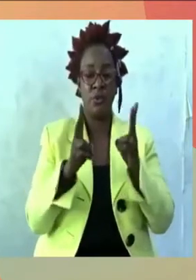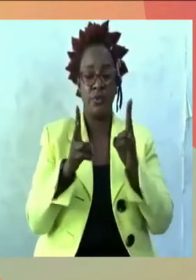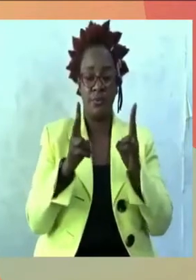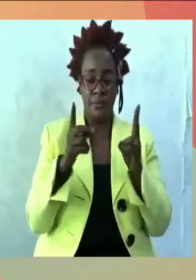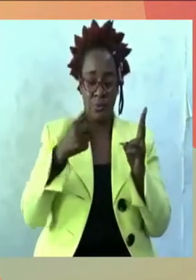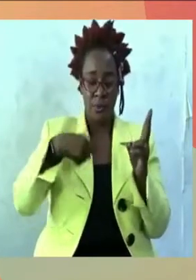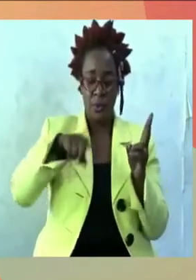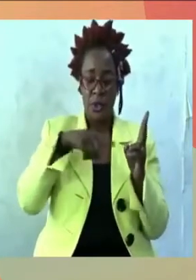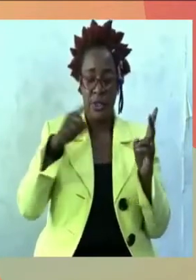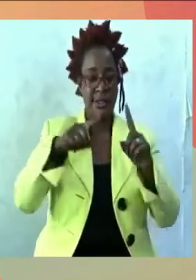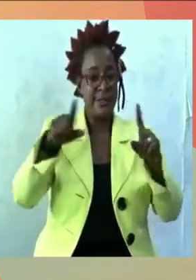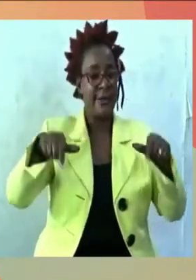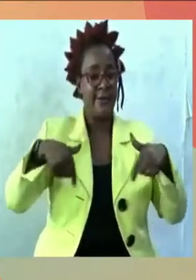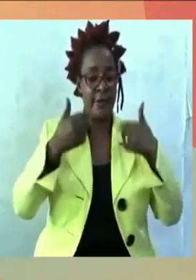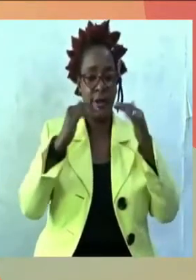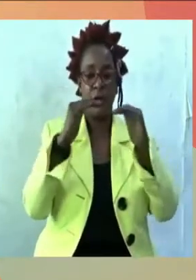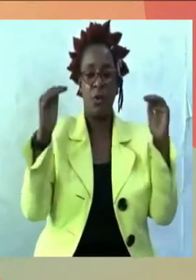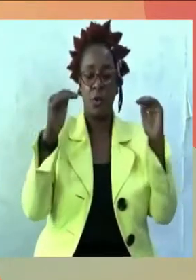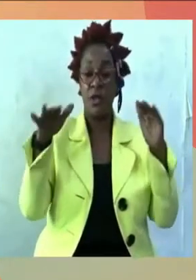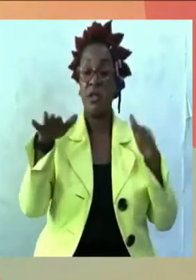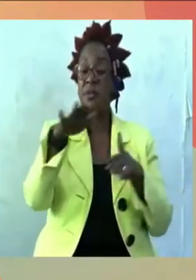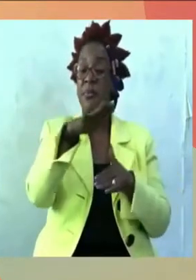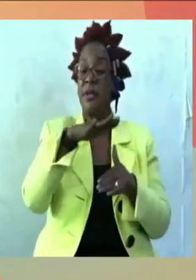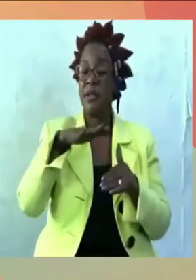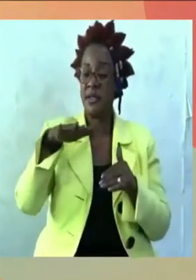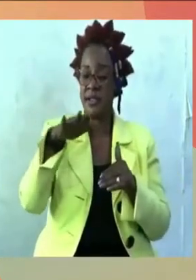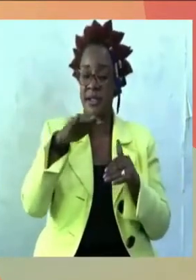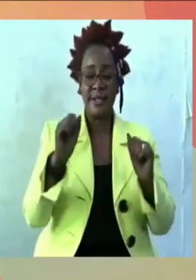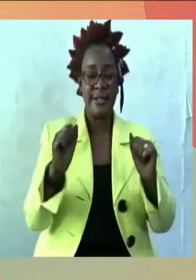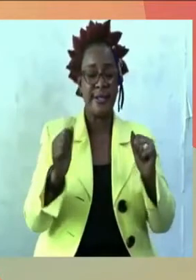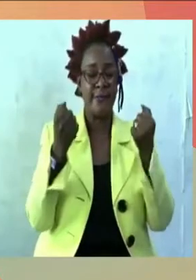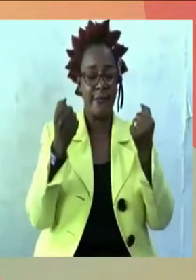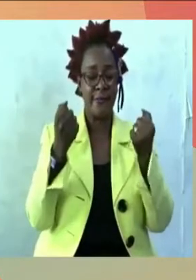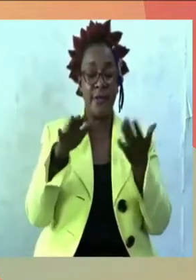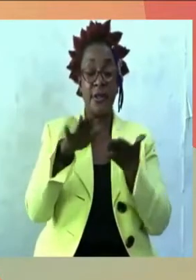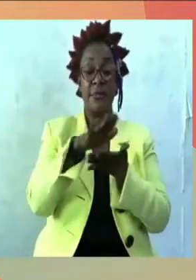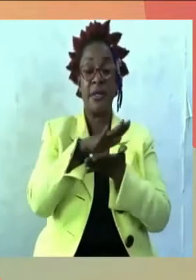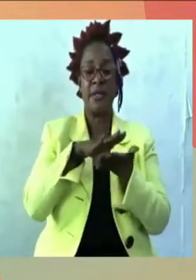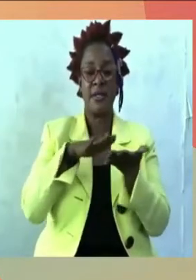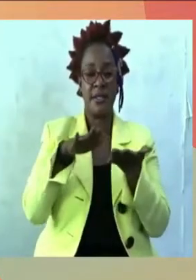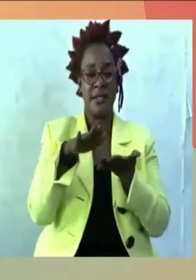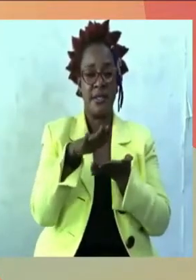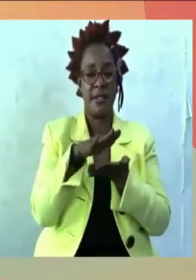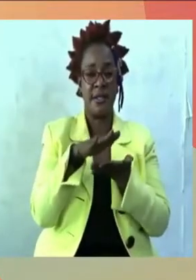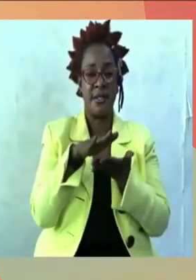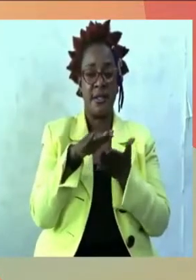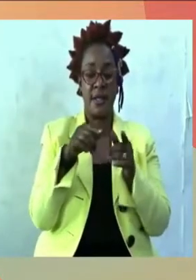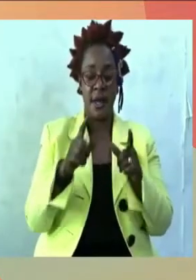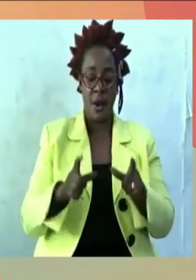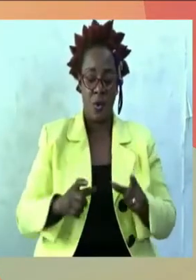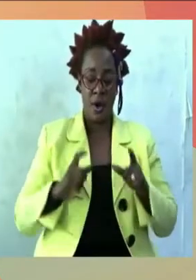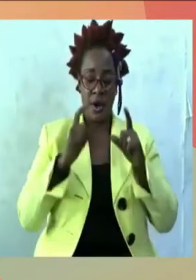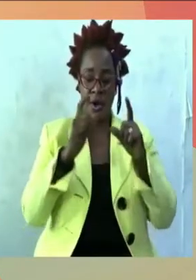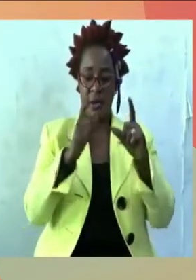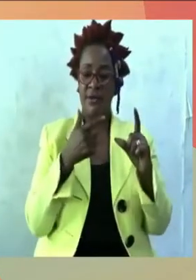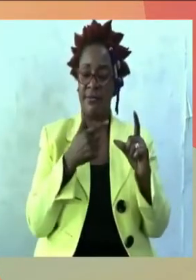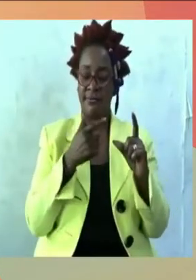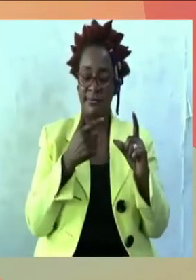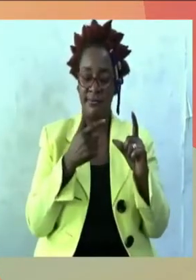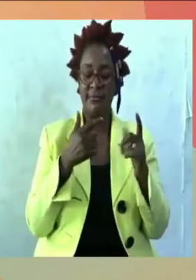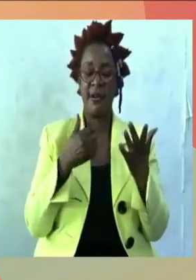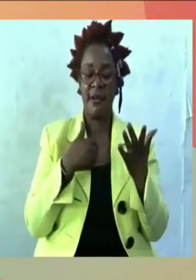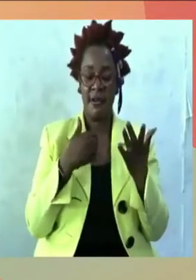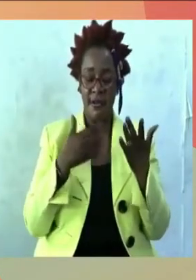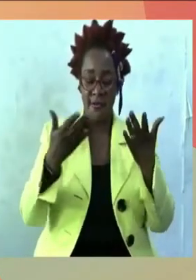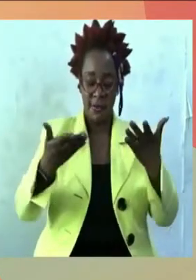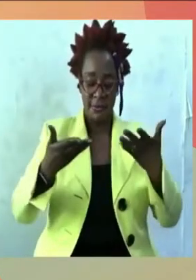space. We deserve a safe space. This award, I am receiving this on behalf of